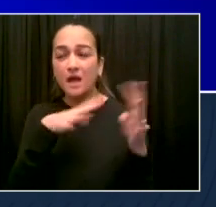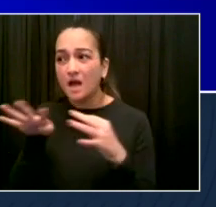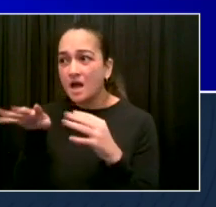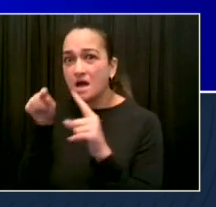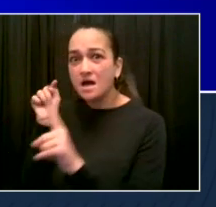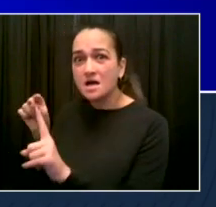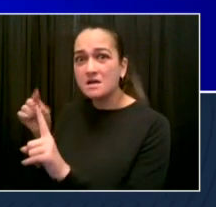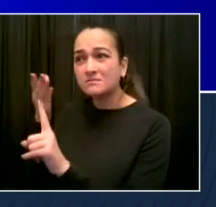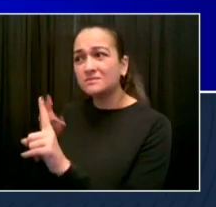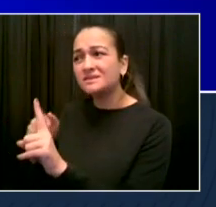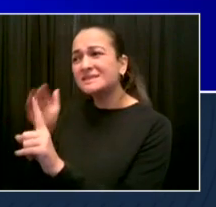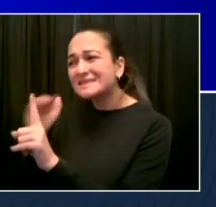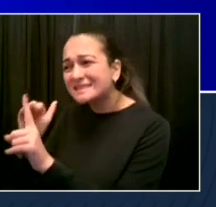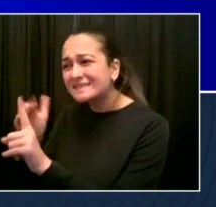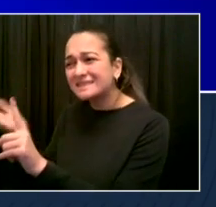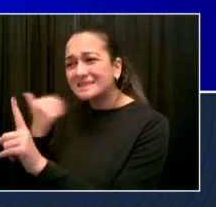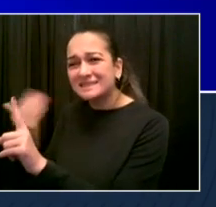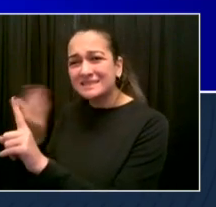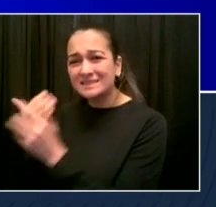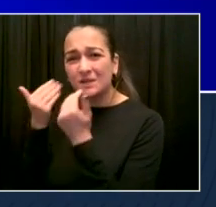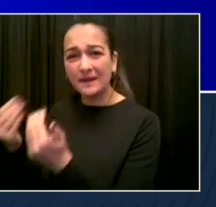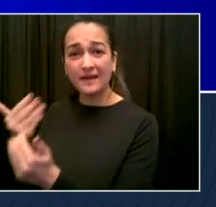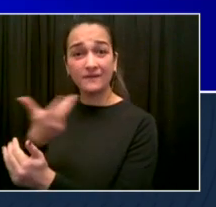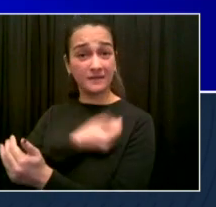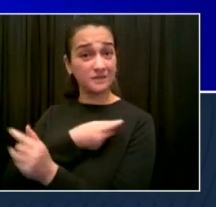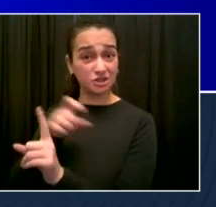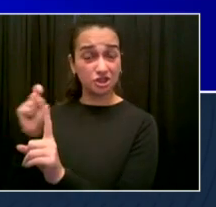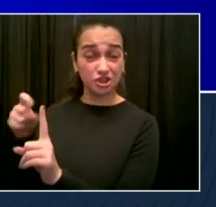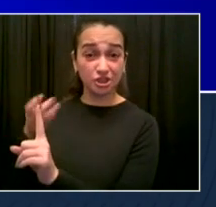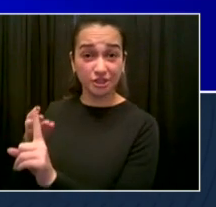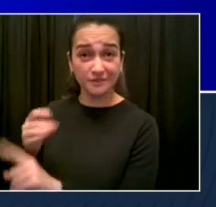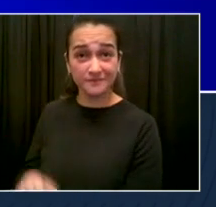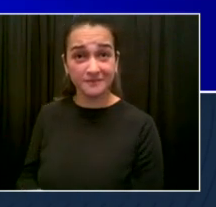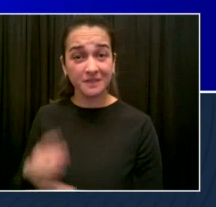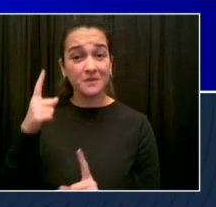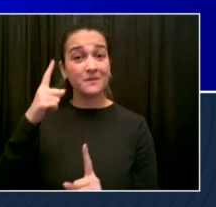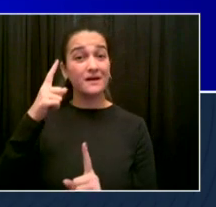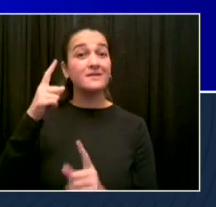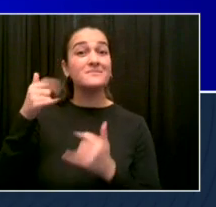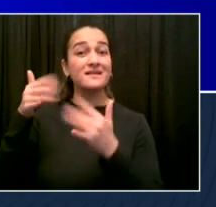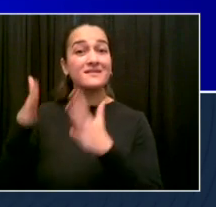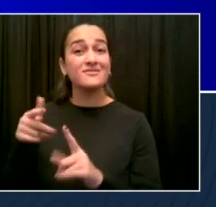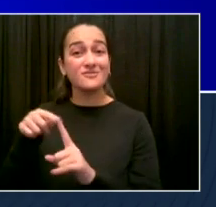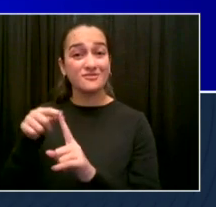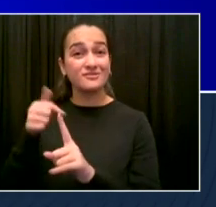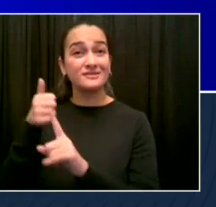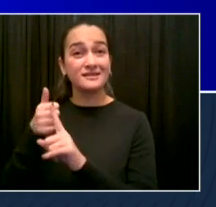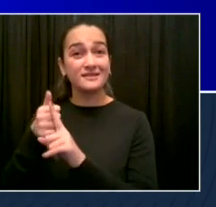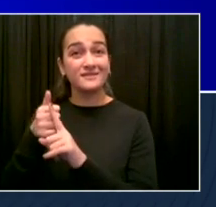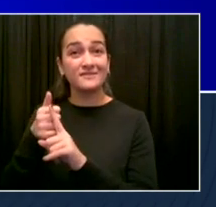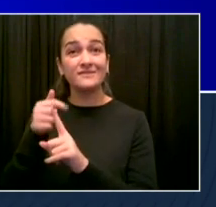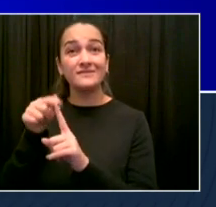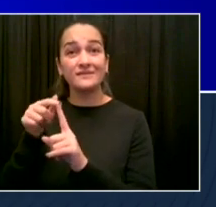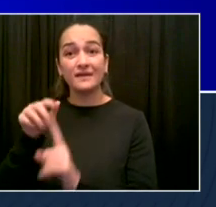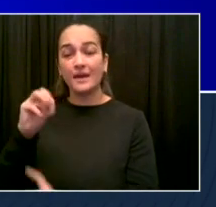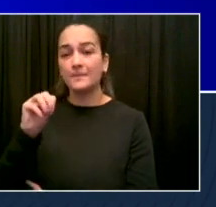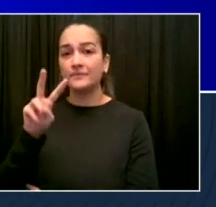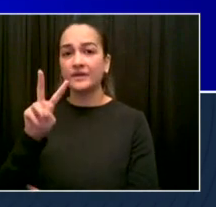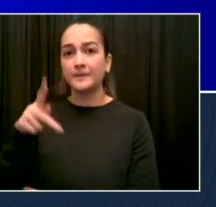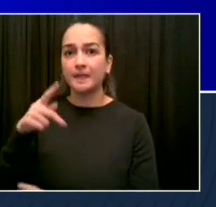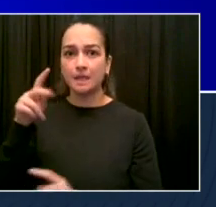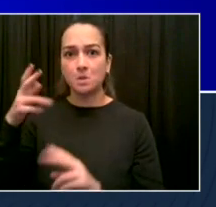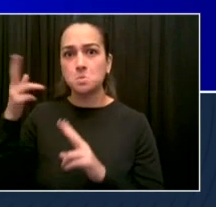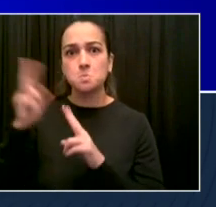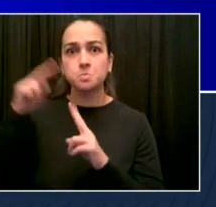did what was best for me and my family to stay protected. That's why he got vaccinated. Amazing player, clutch player, Damian